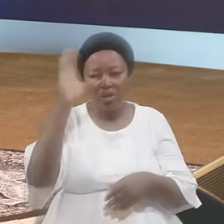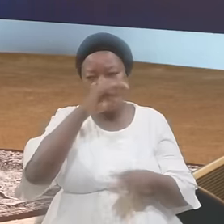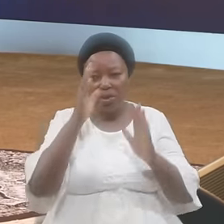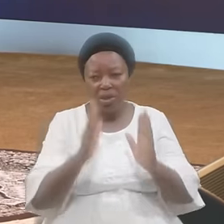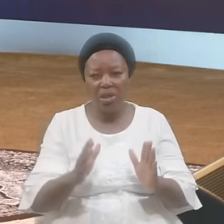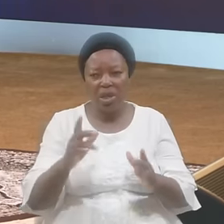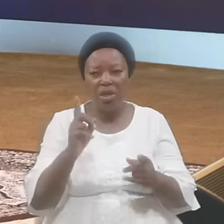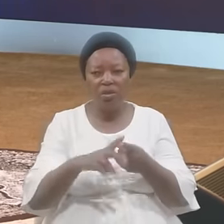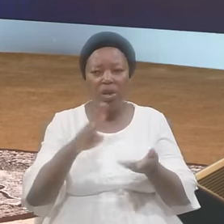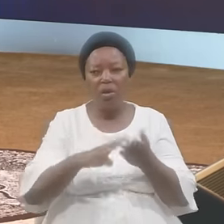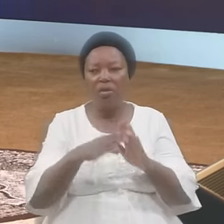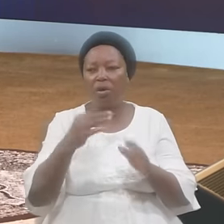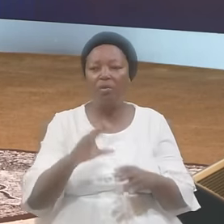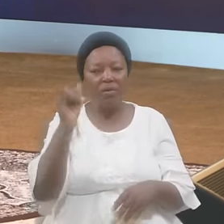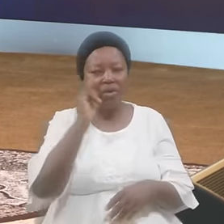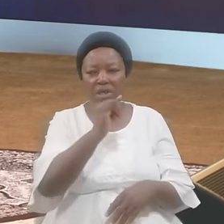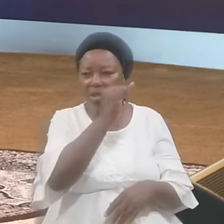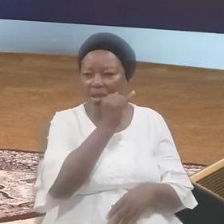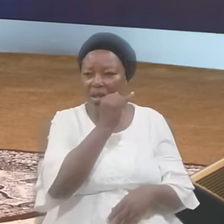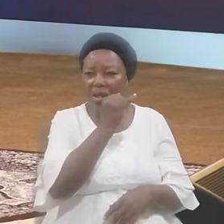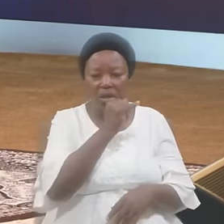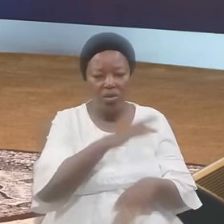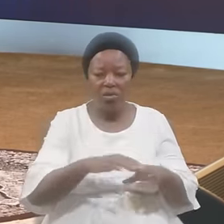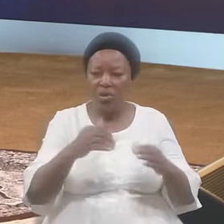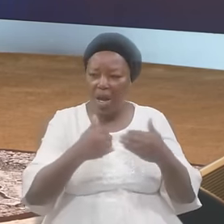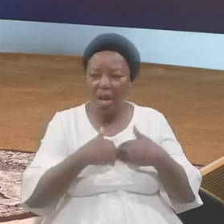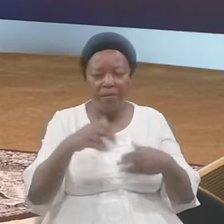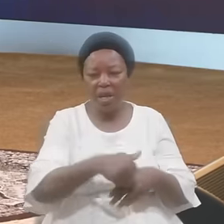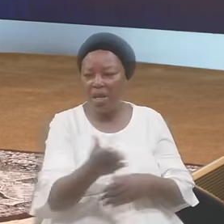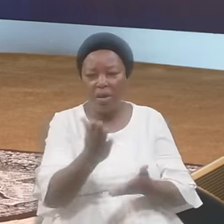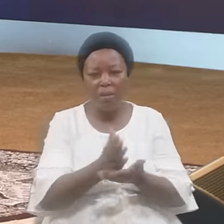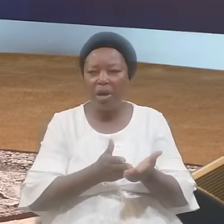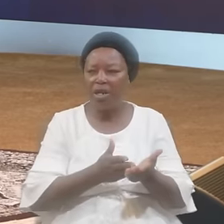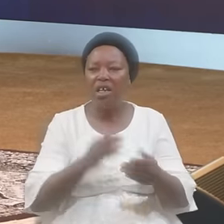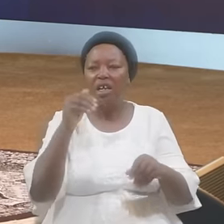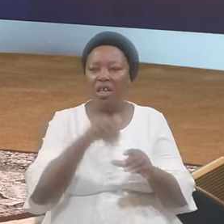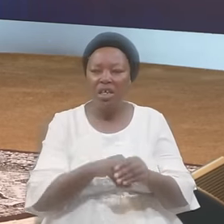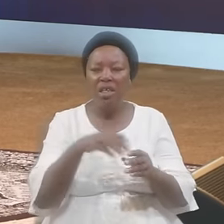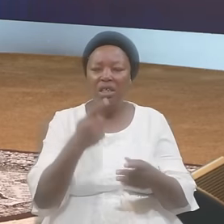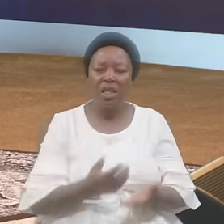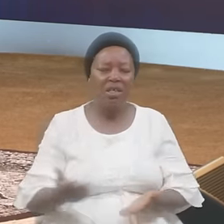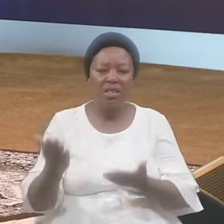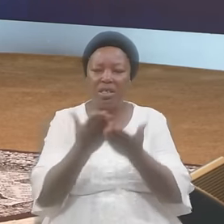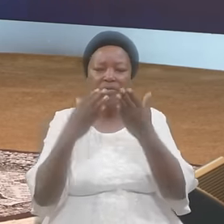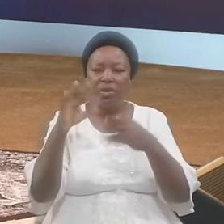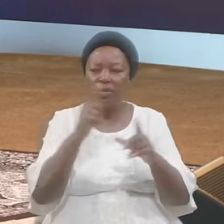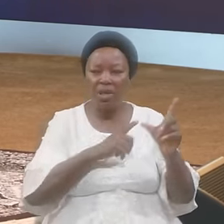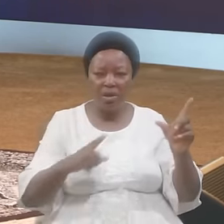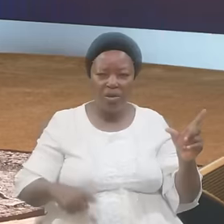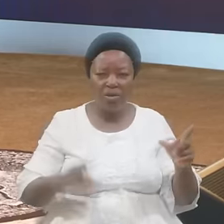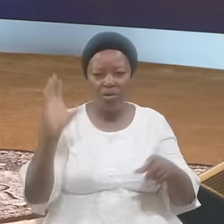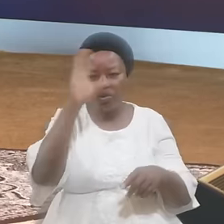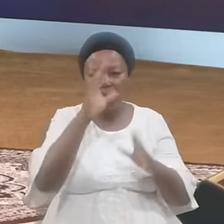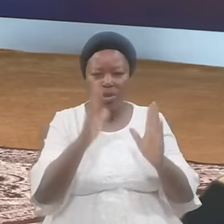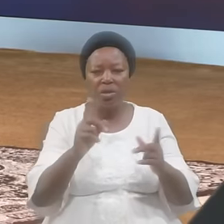To the commonwealth Of Israel Do not have Any part In the service Of the Lord Strangers